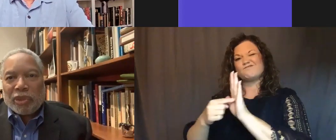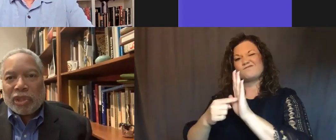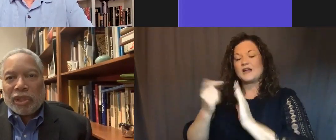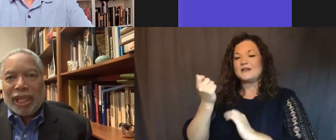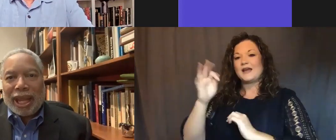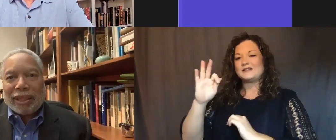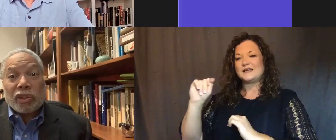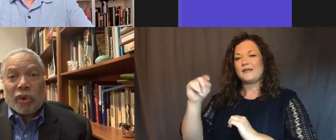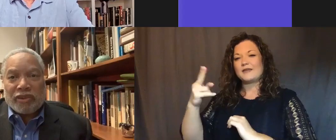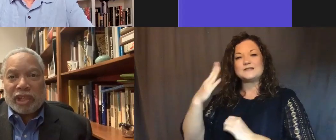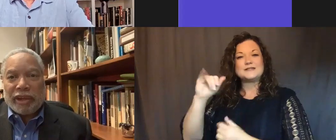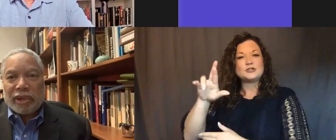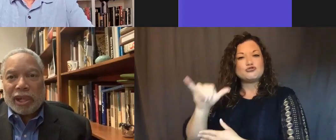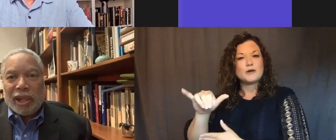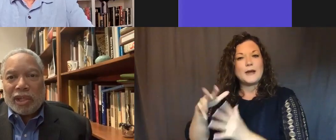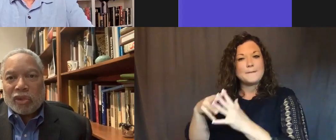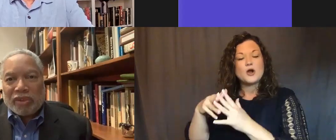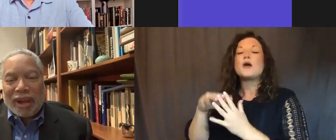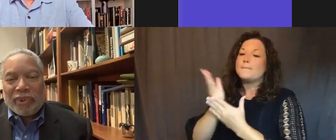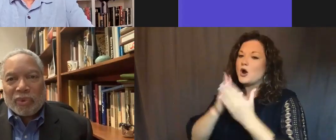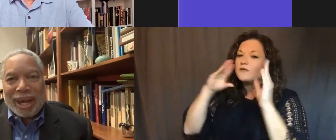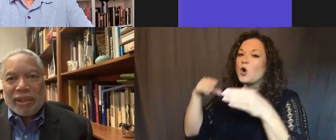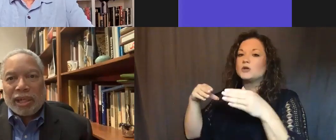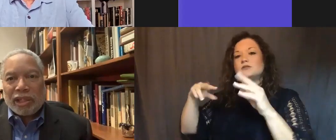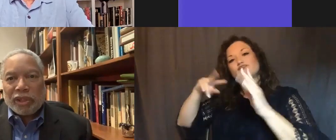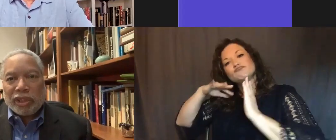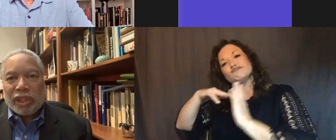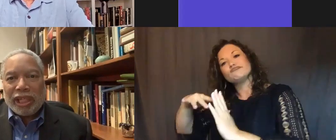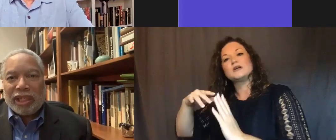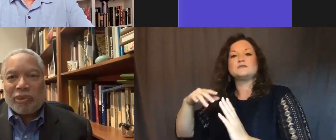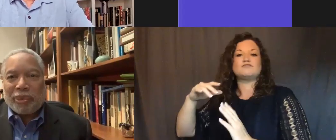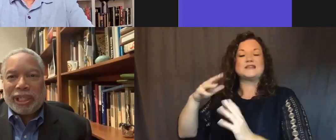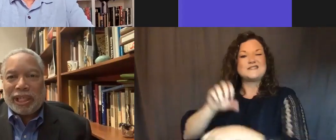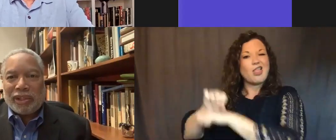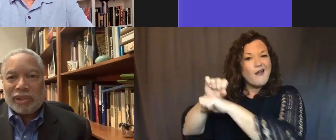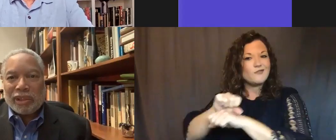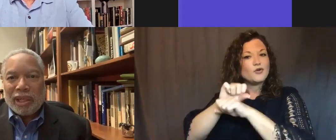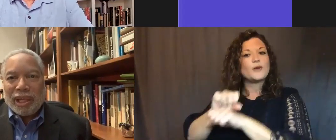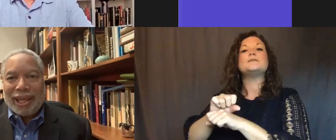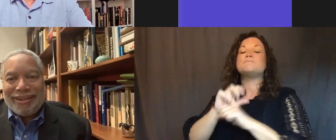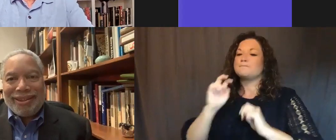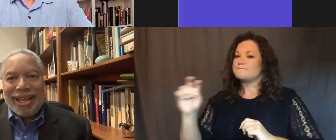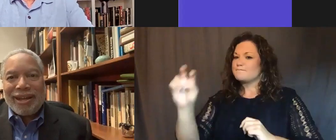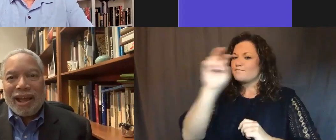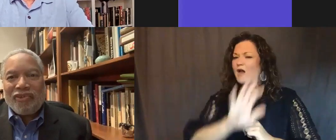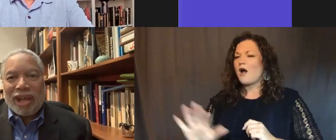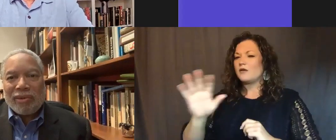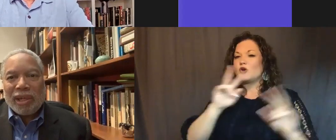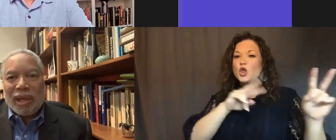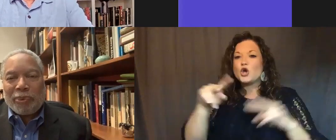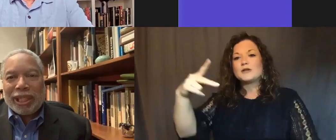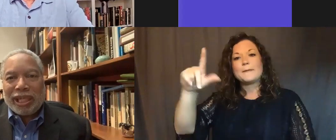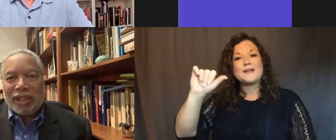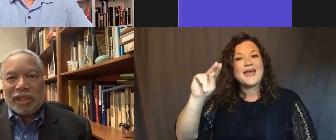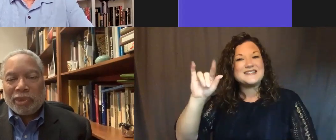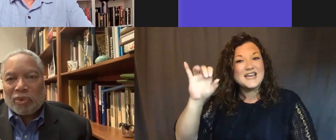part of it was looking at the story of slavery. So I traveled around the country looking at different plantations, and then I found